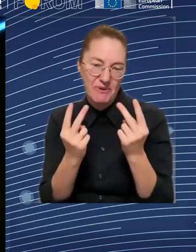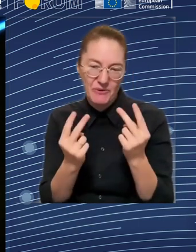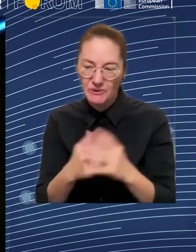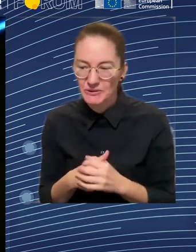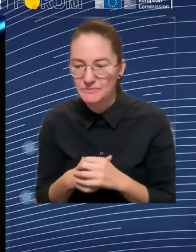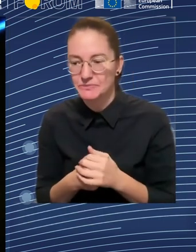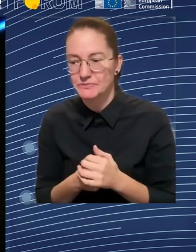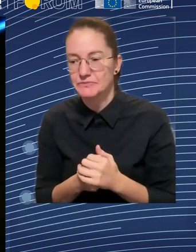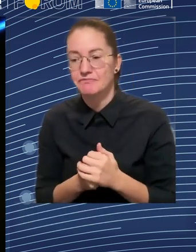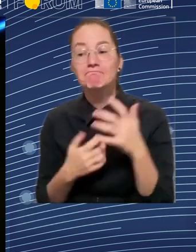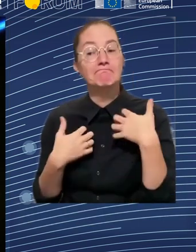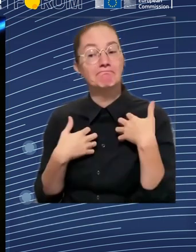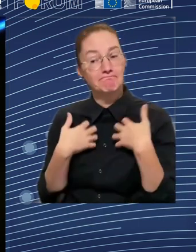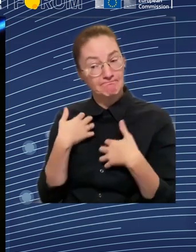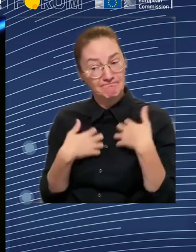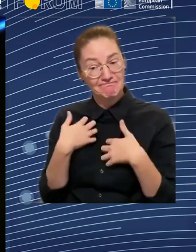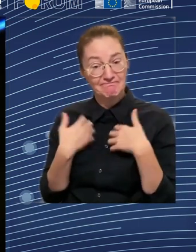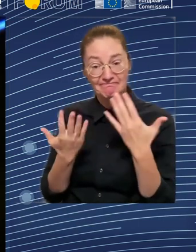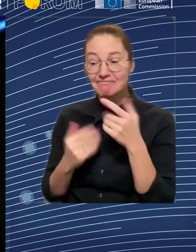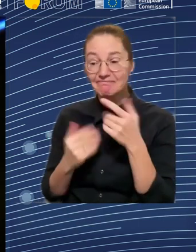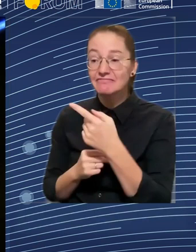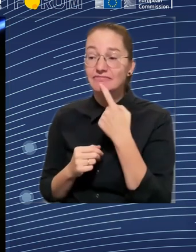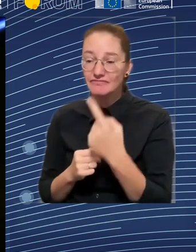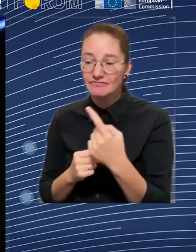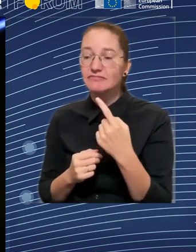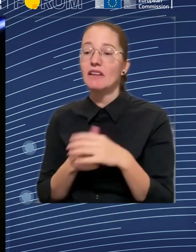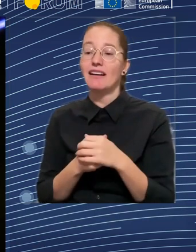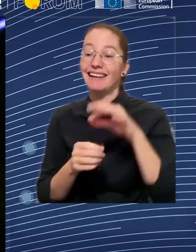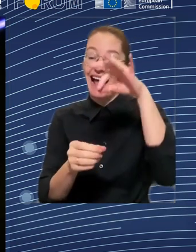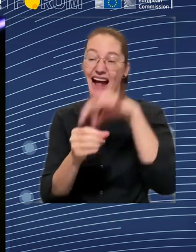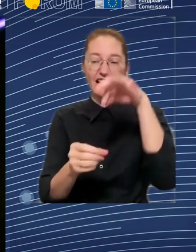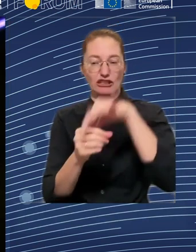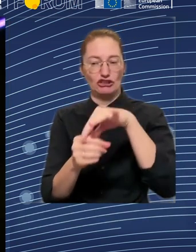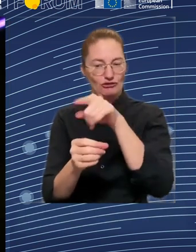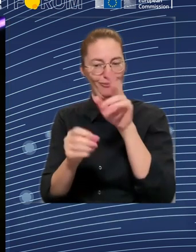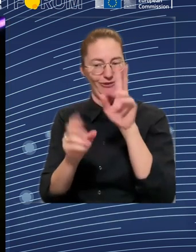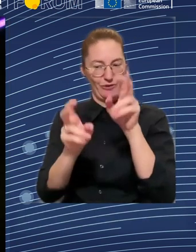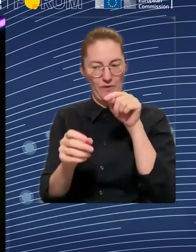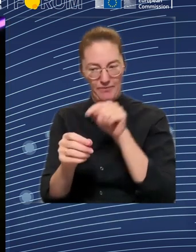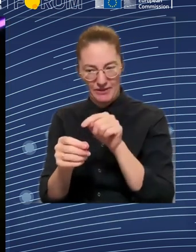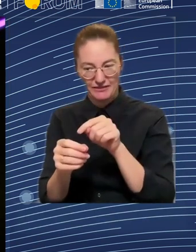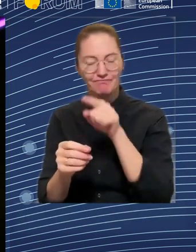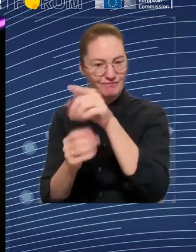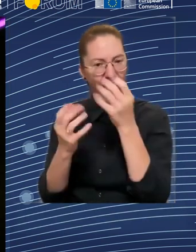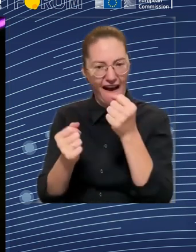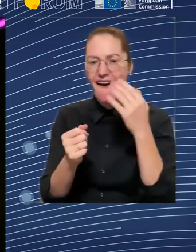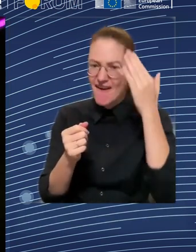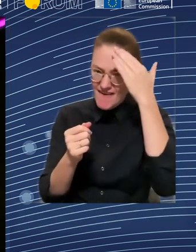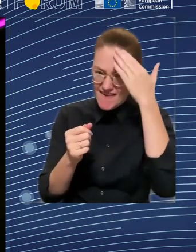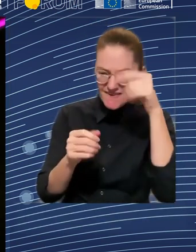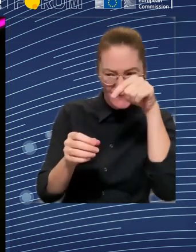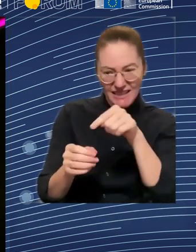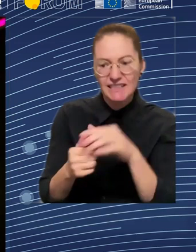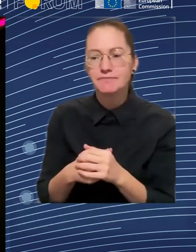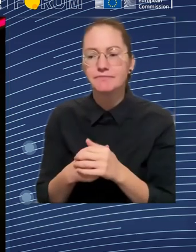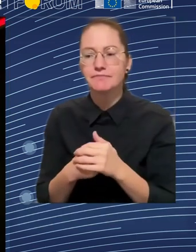National context seems to be absolutely key to design effective policies, to really hear from people, but a lot of the big